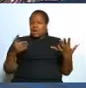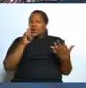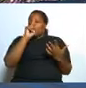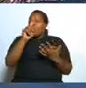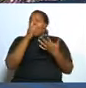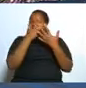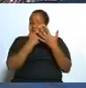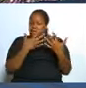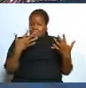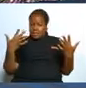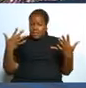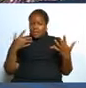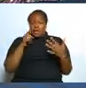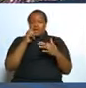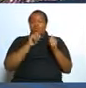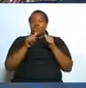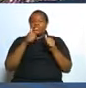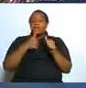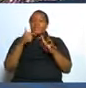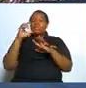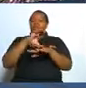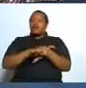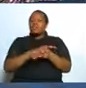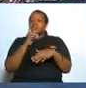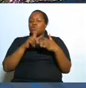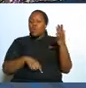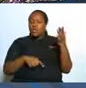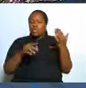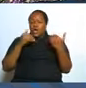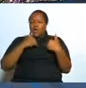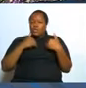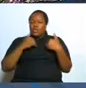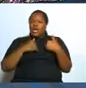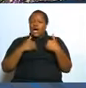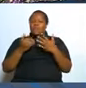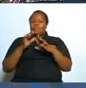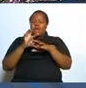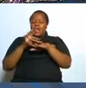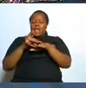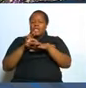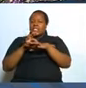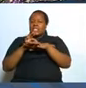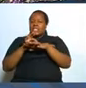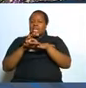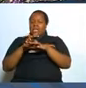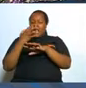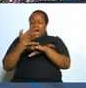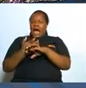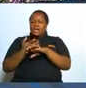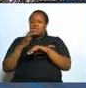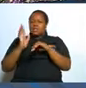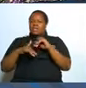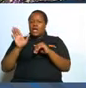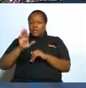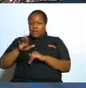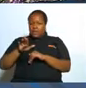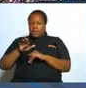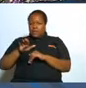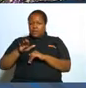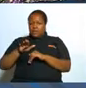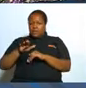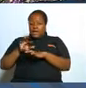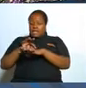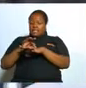these researchers discovered is we have thicker skin than them our skin is